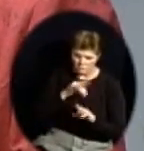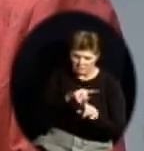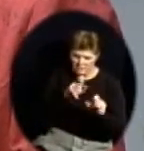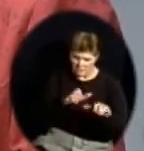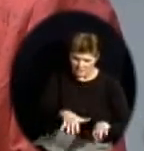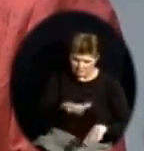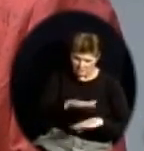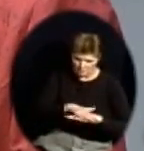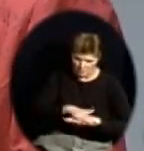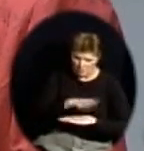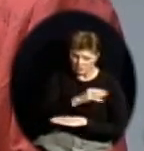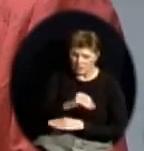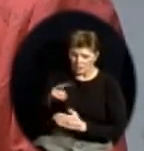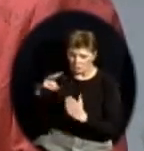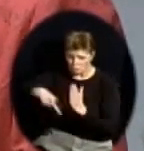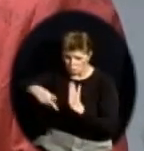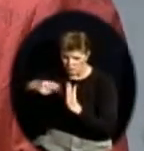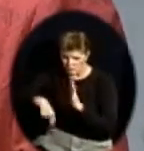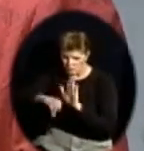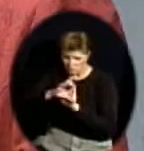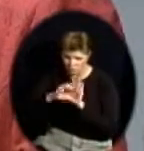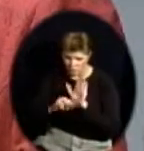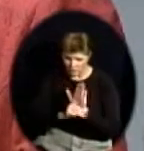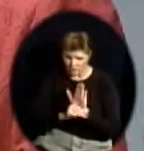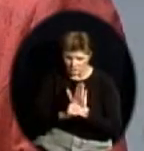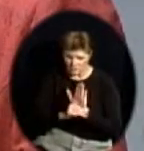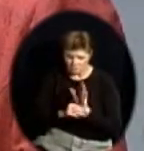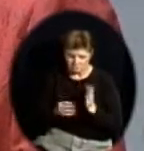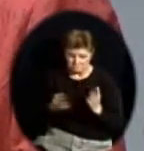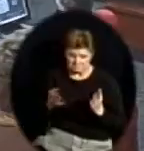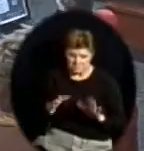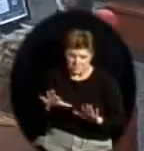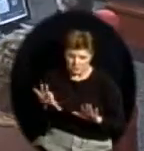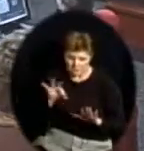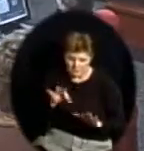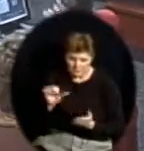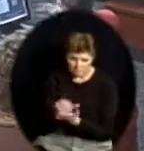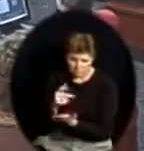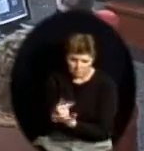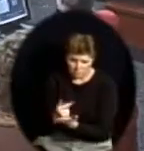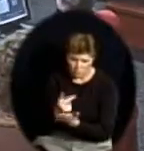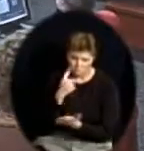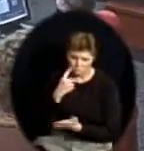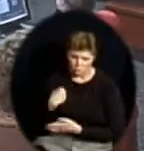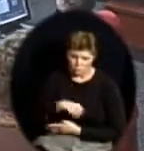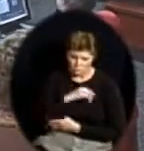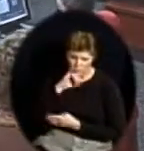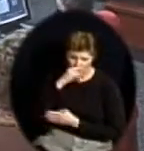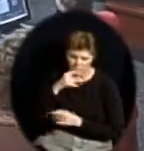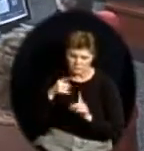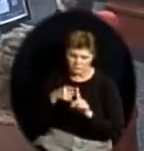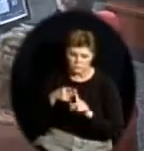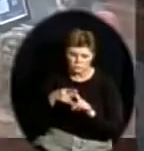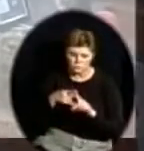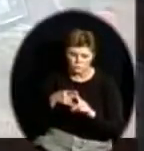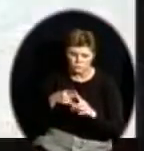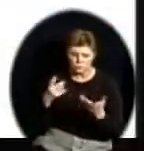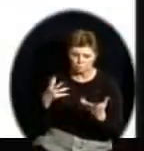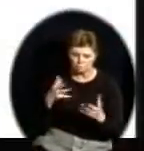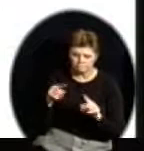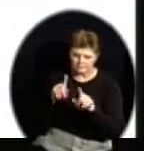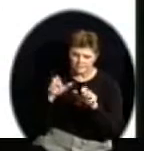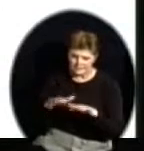approved based on new state standards. It's important that we keep that in mind, because our old tests can't be compared to new tests because of the new state